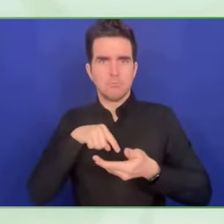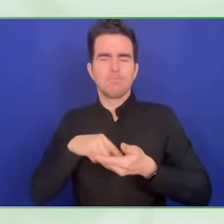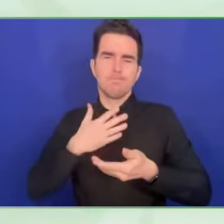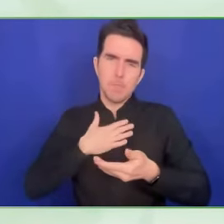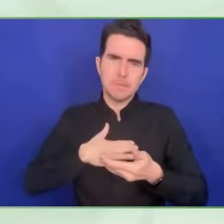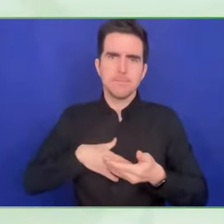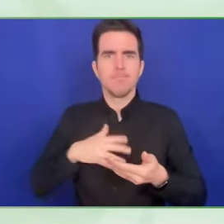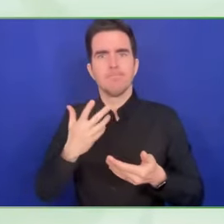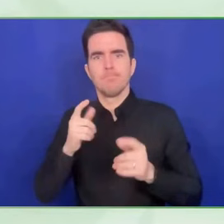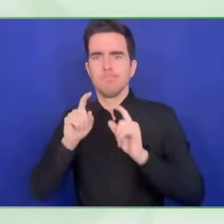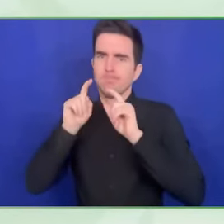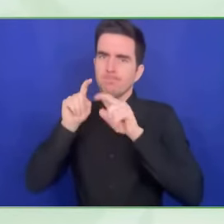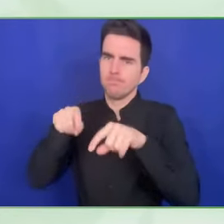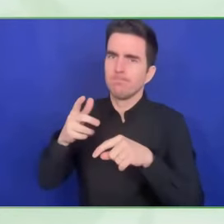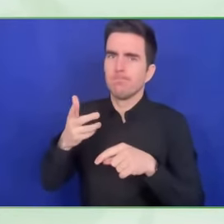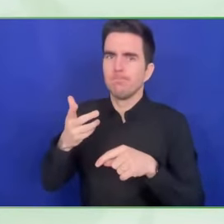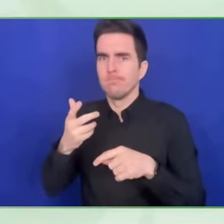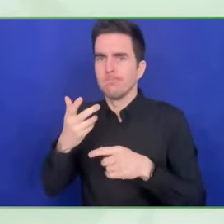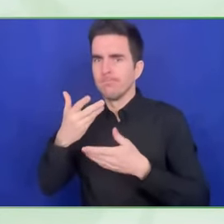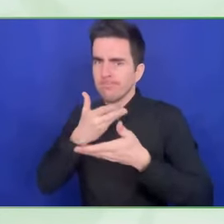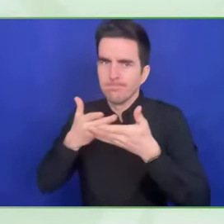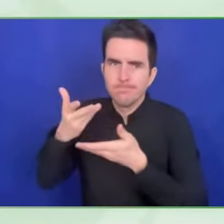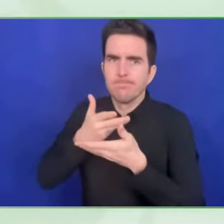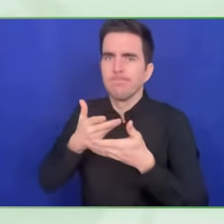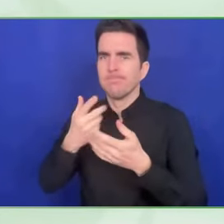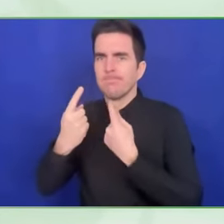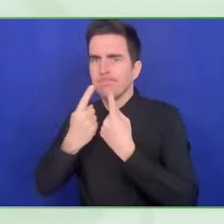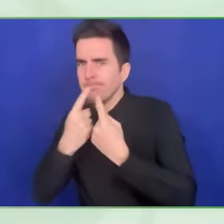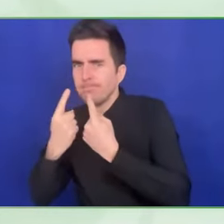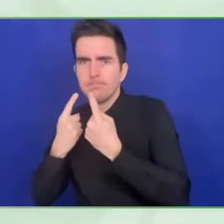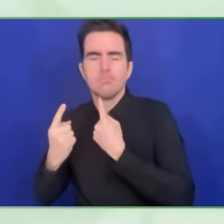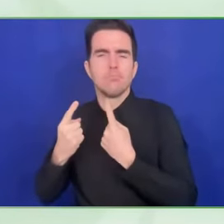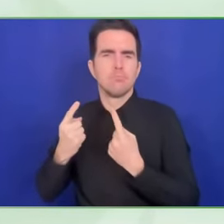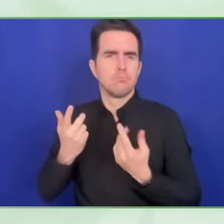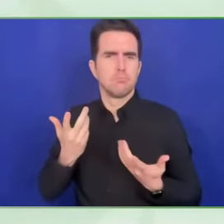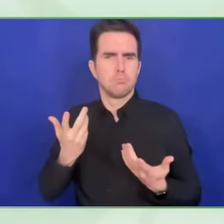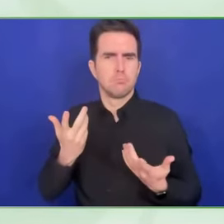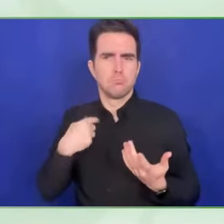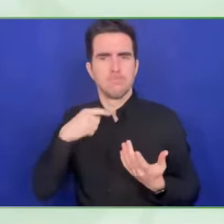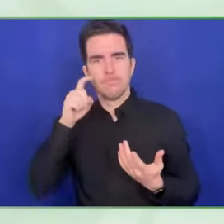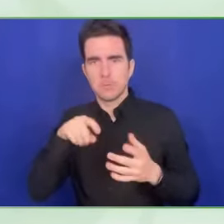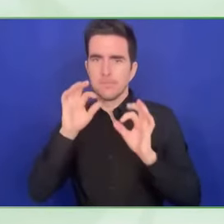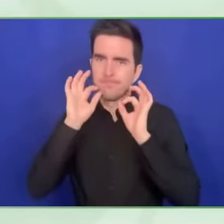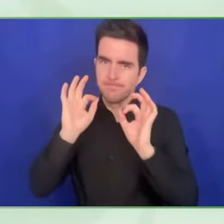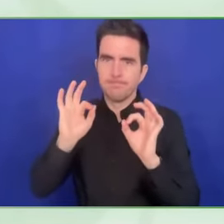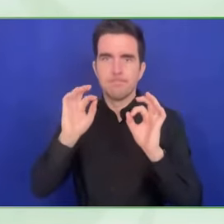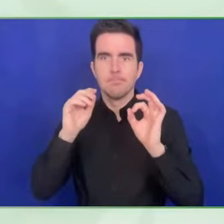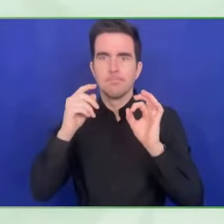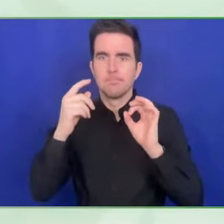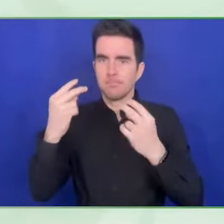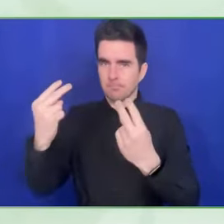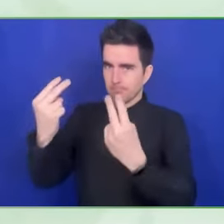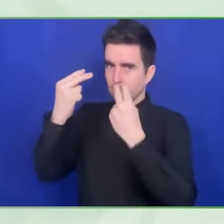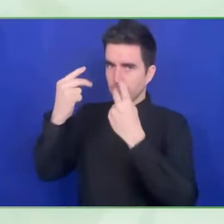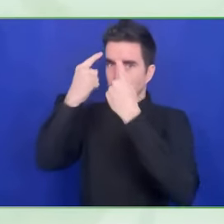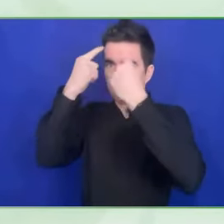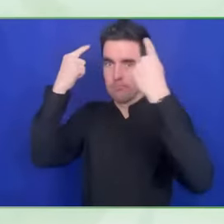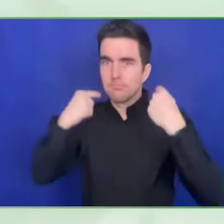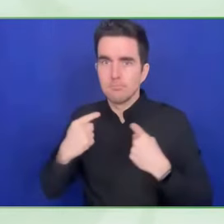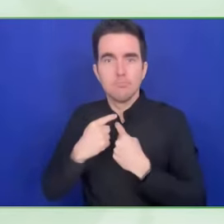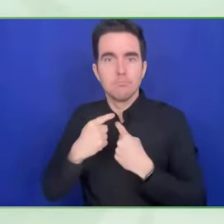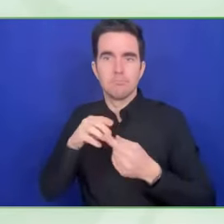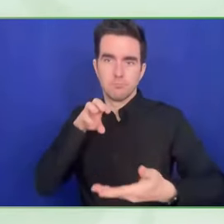So I cannot access to the information that I want because I have a disability. Thank you. Isabel,